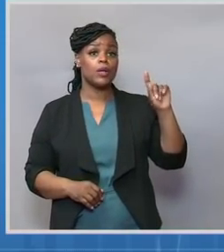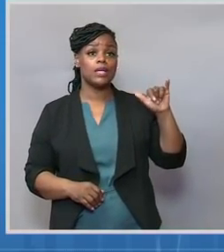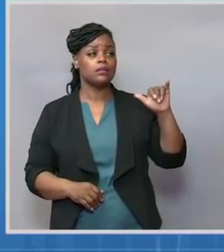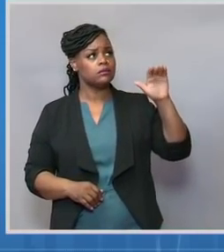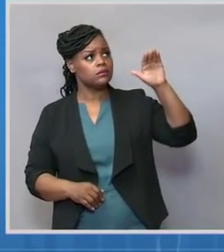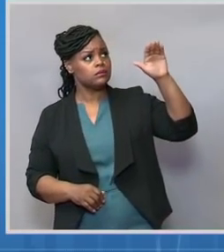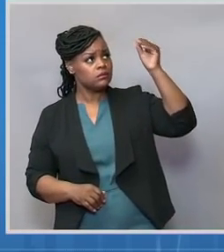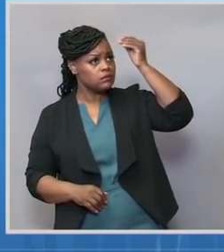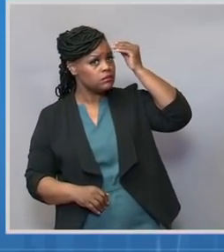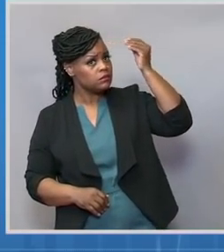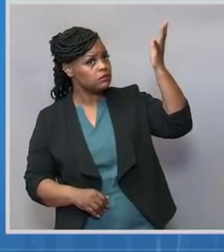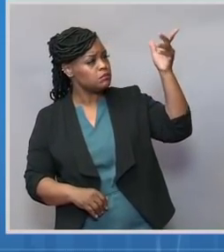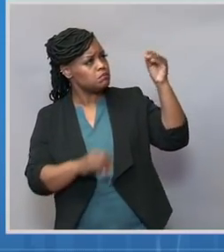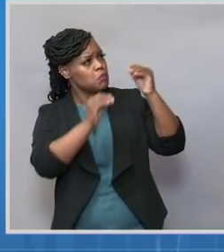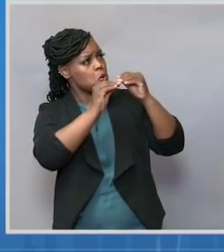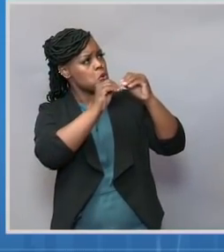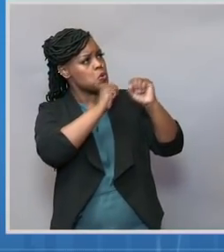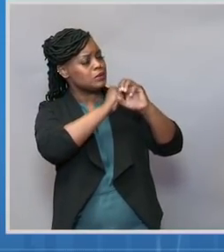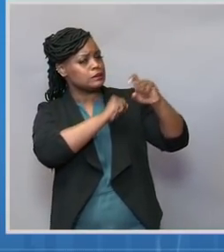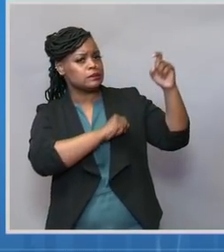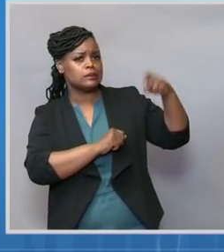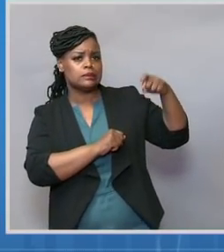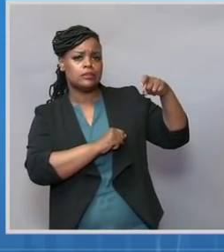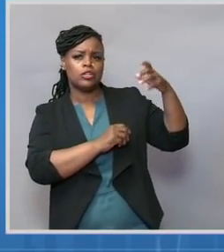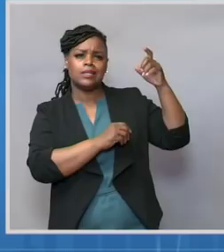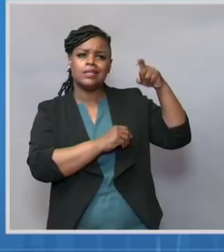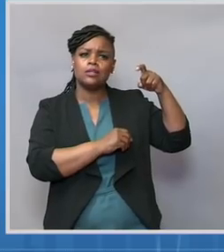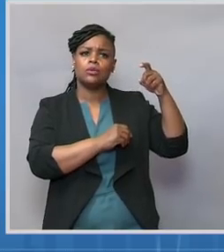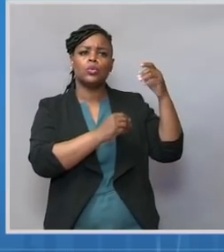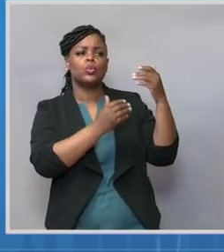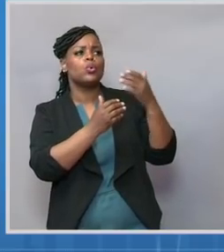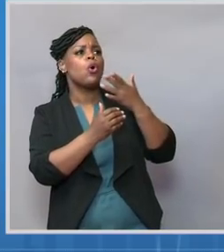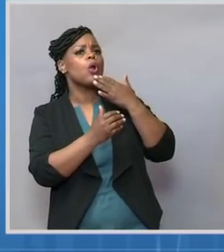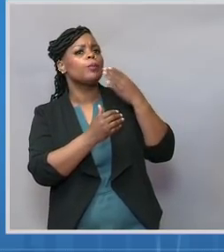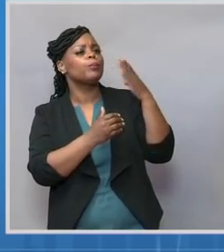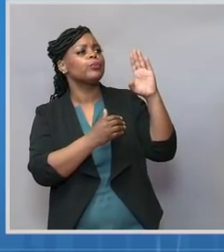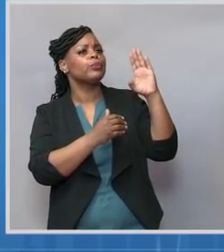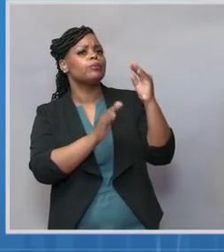The healthier our families are, the healthier we will be as a nation.